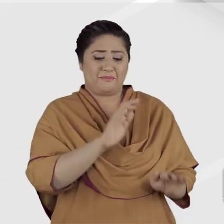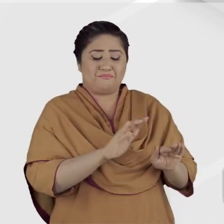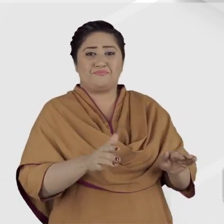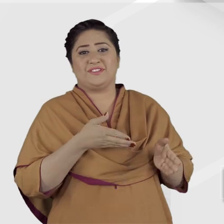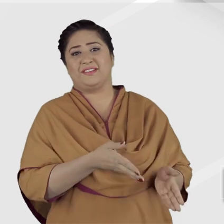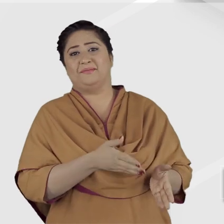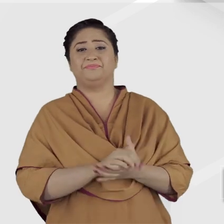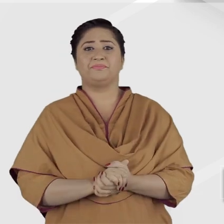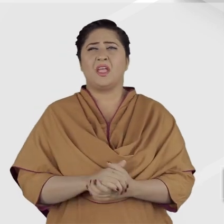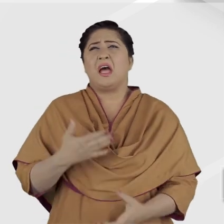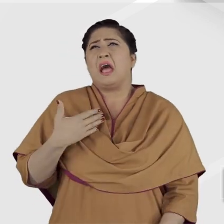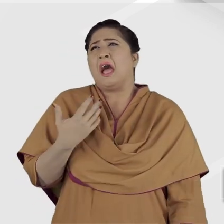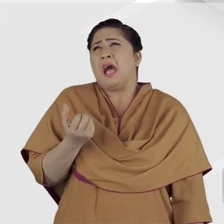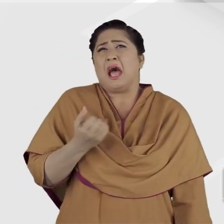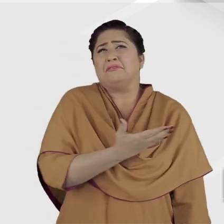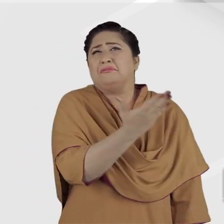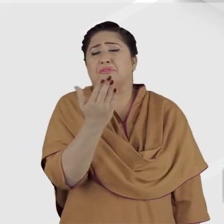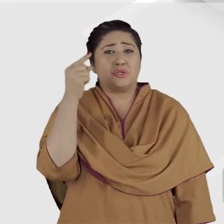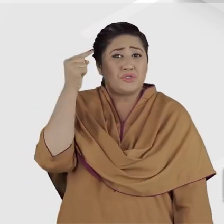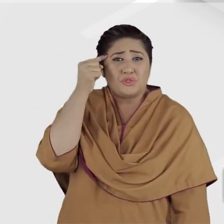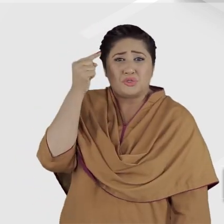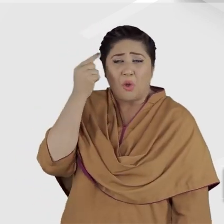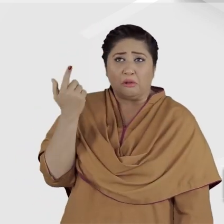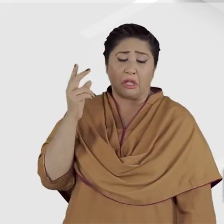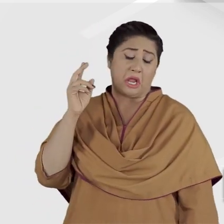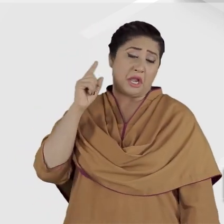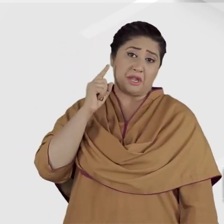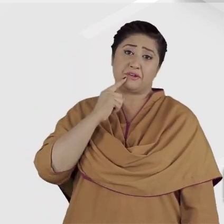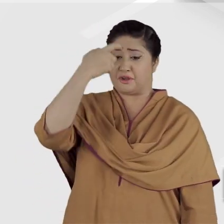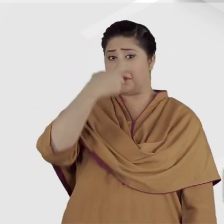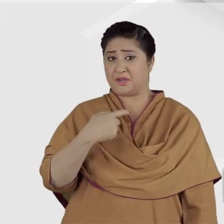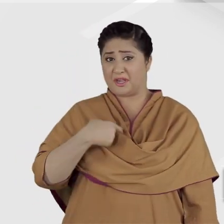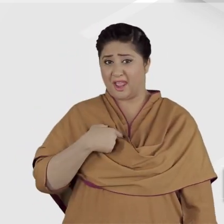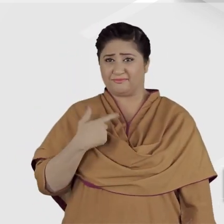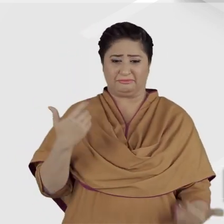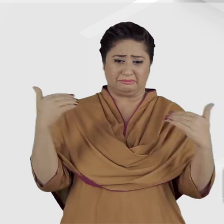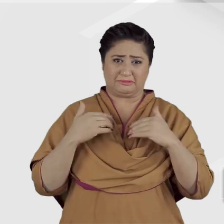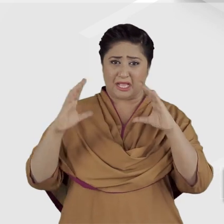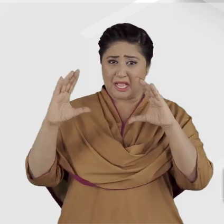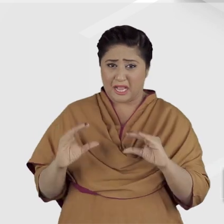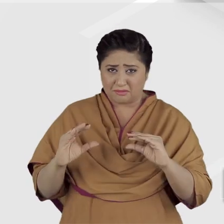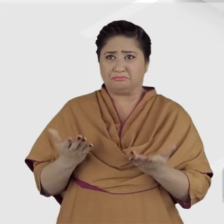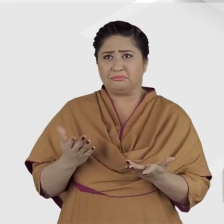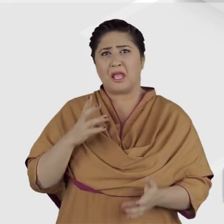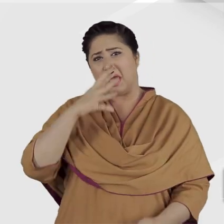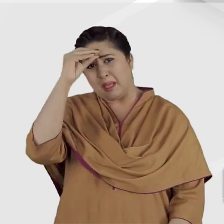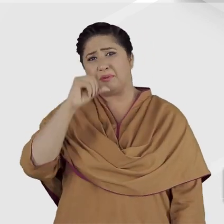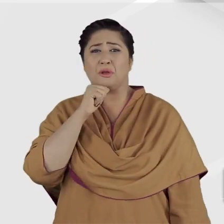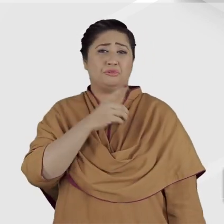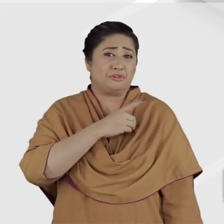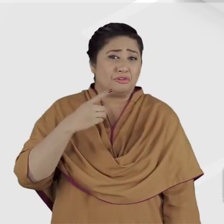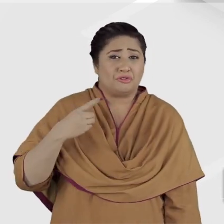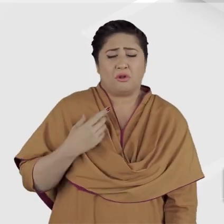children. Having a mindset that being deaf is a deficiency, many well-meaning